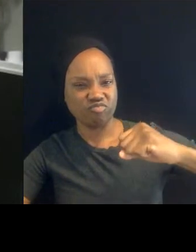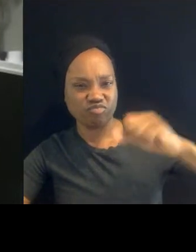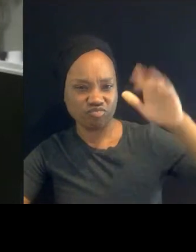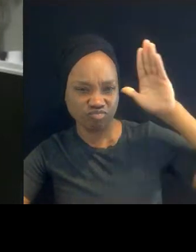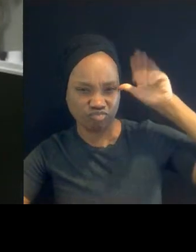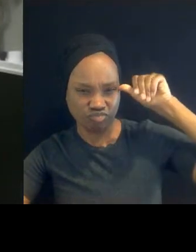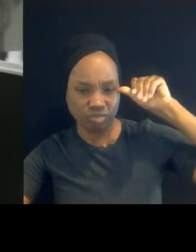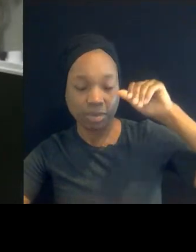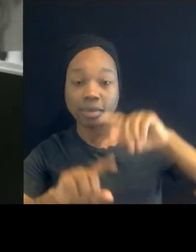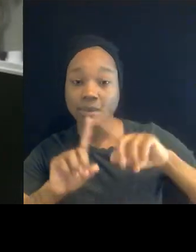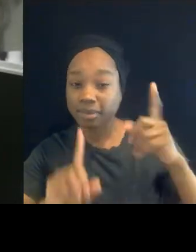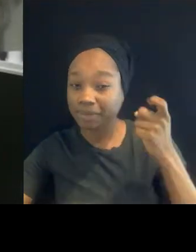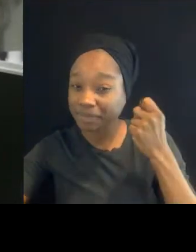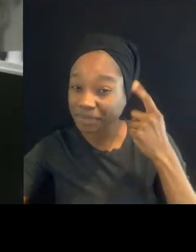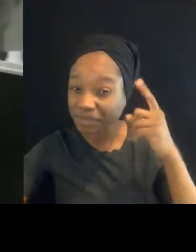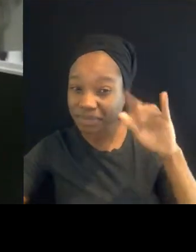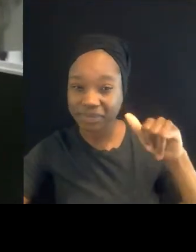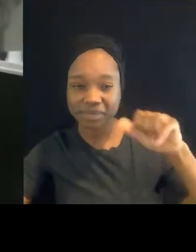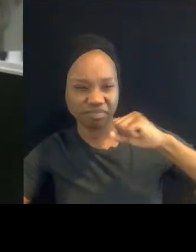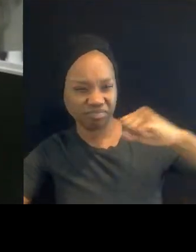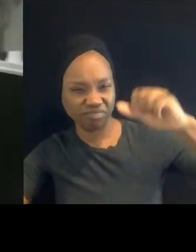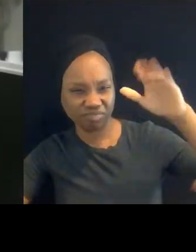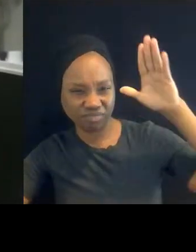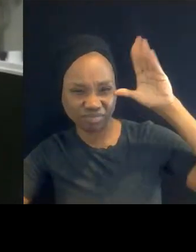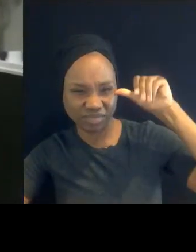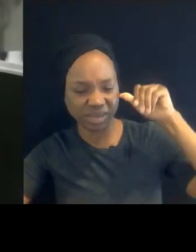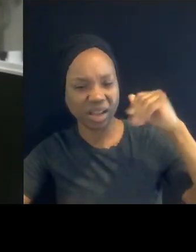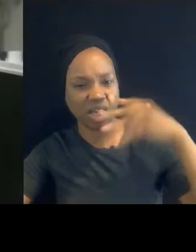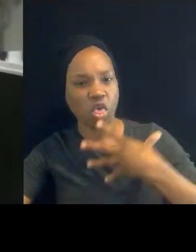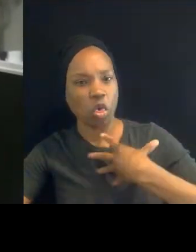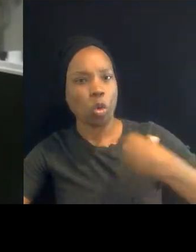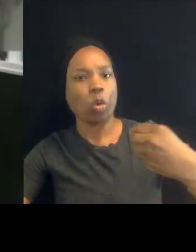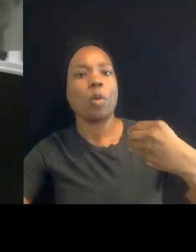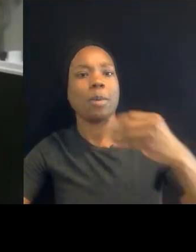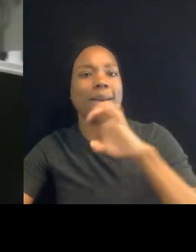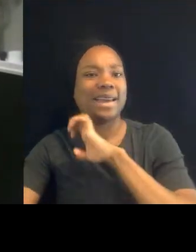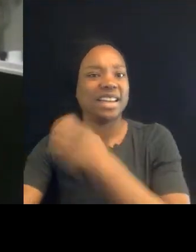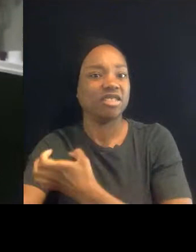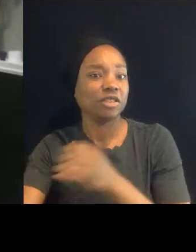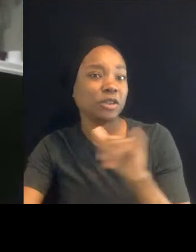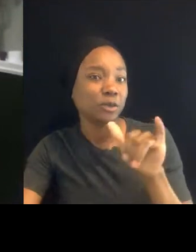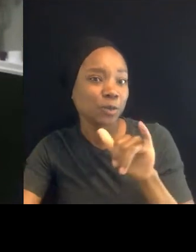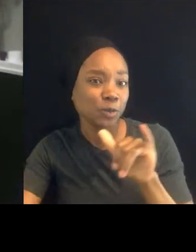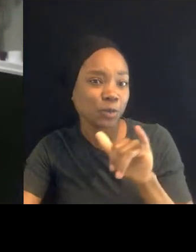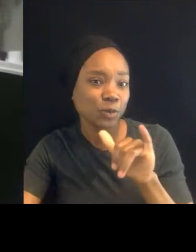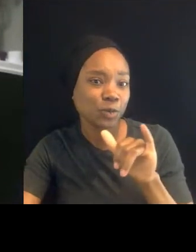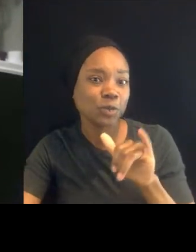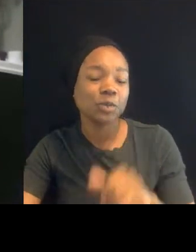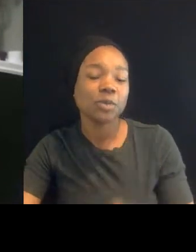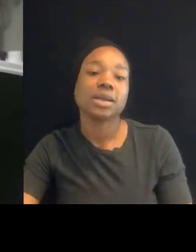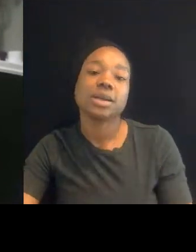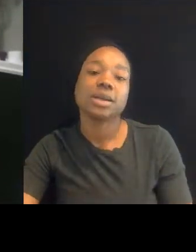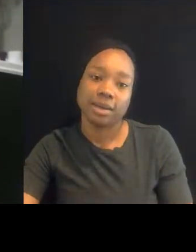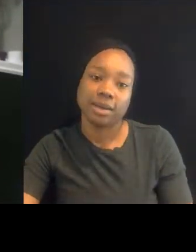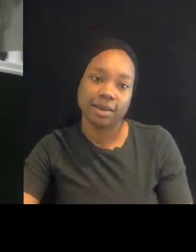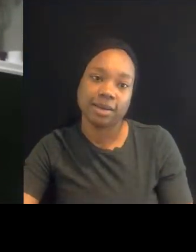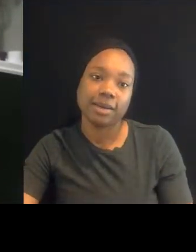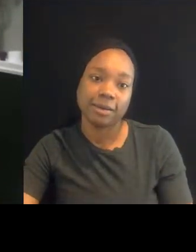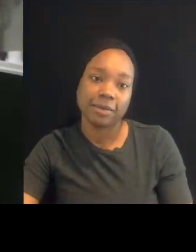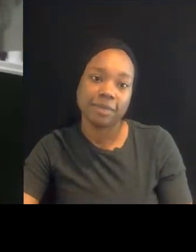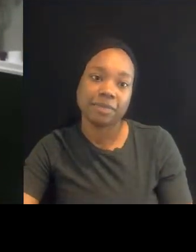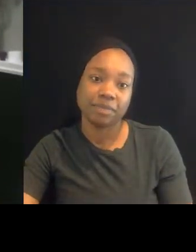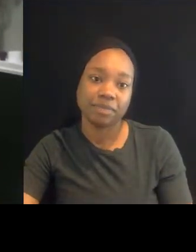expenditure of energy. And I want, I love that we have, you know, people